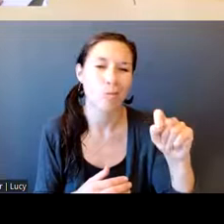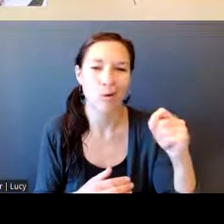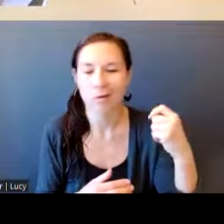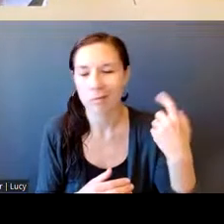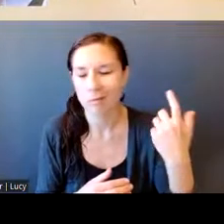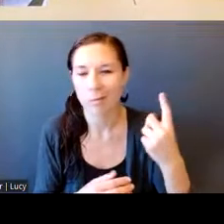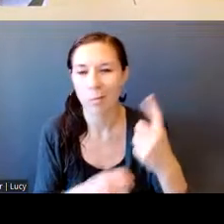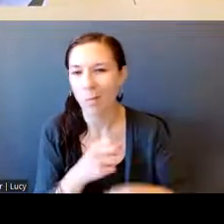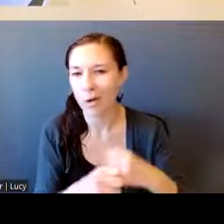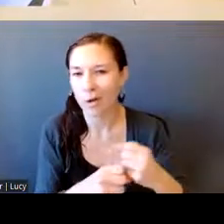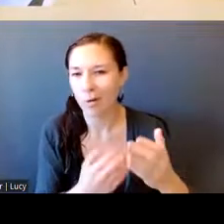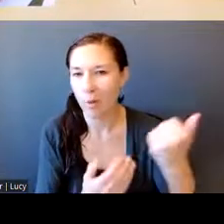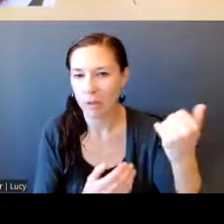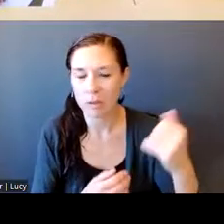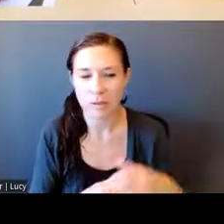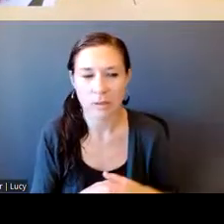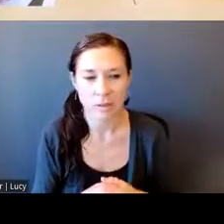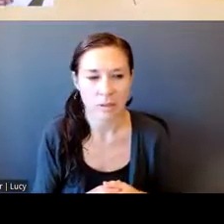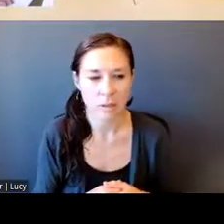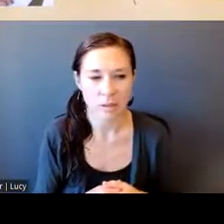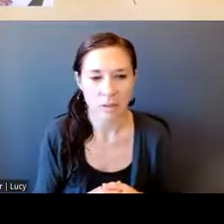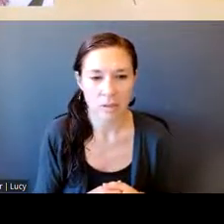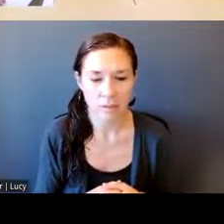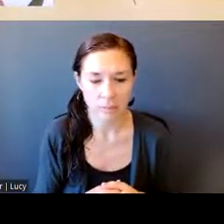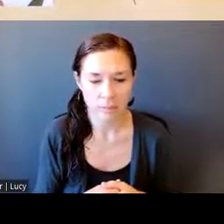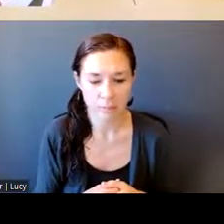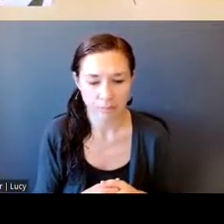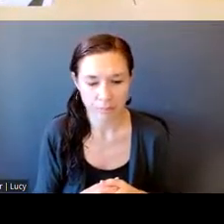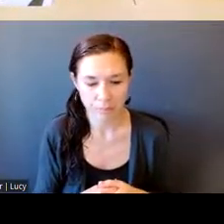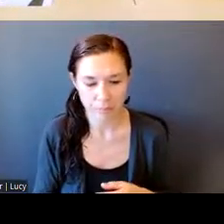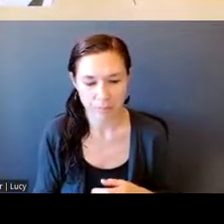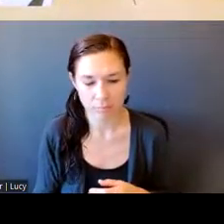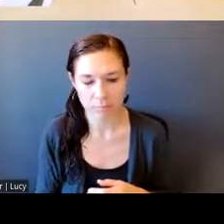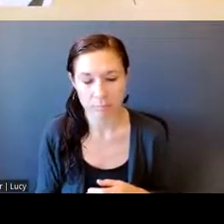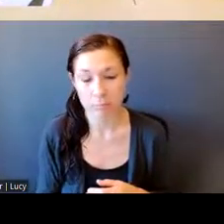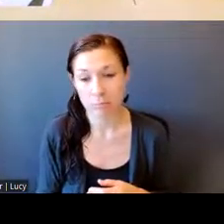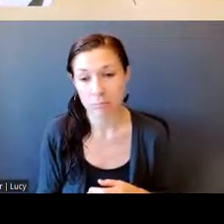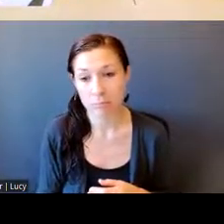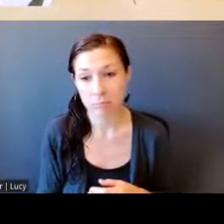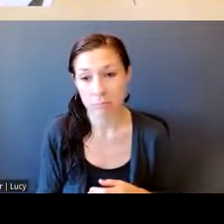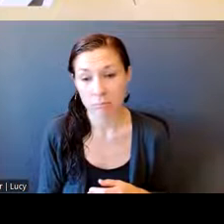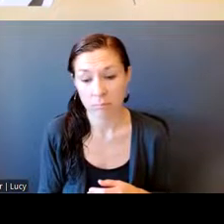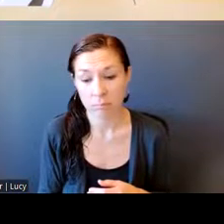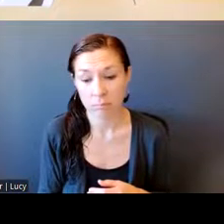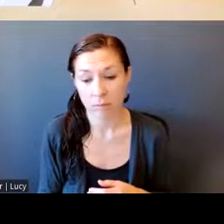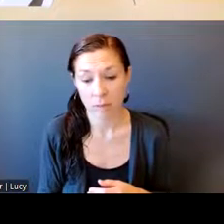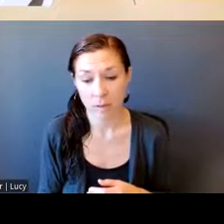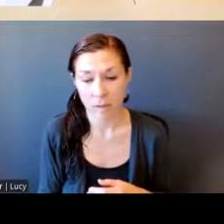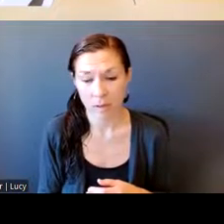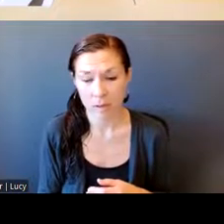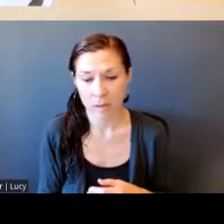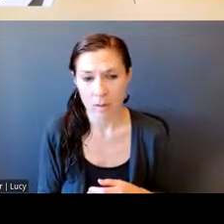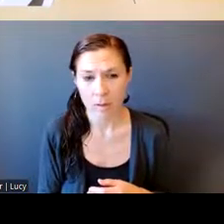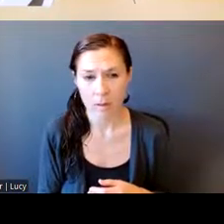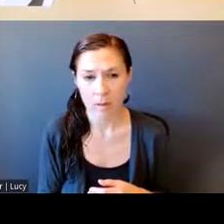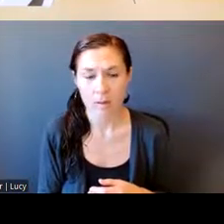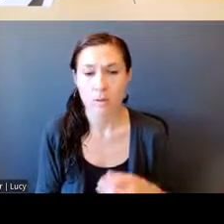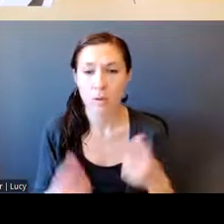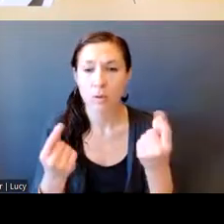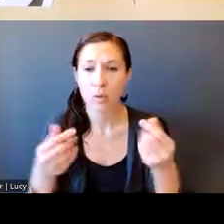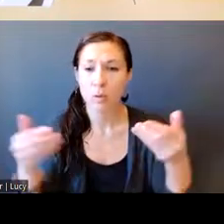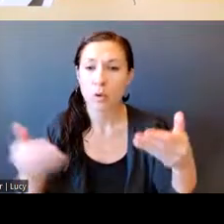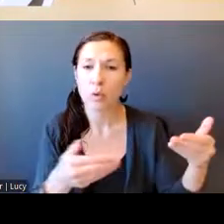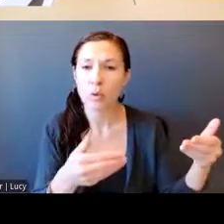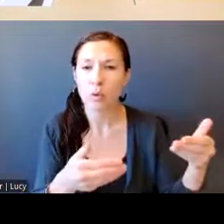so what I wanted to do is do a quick introduction of who is actually in the room today.